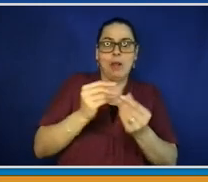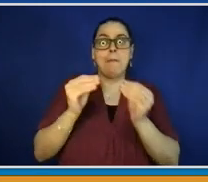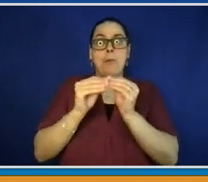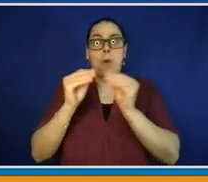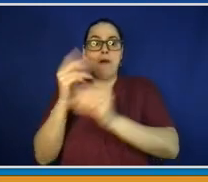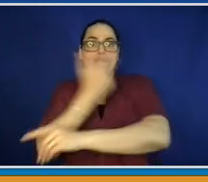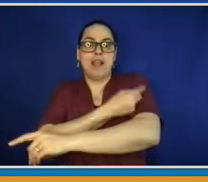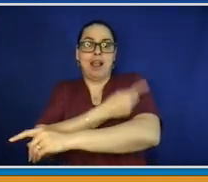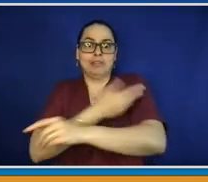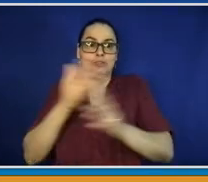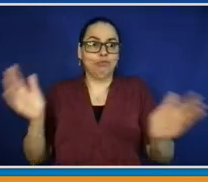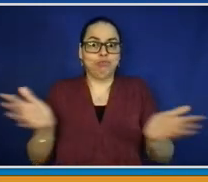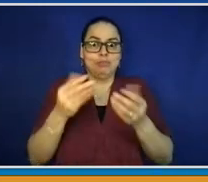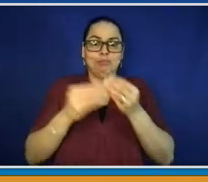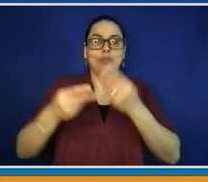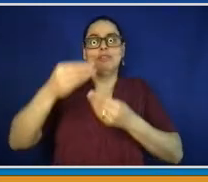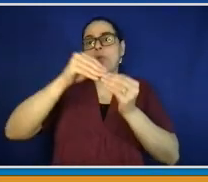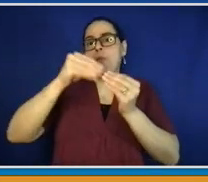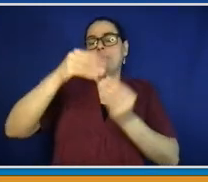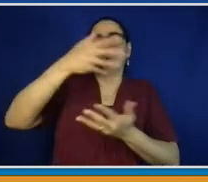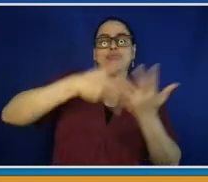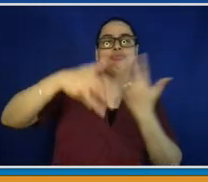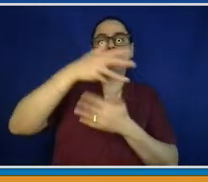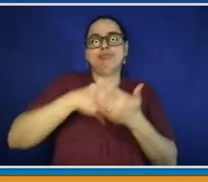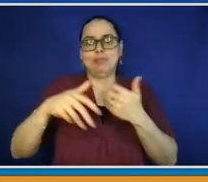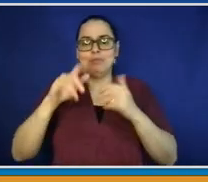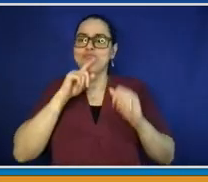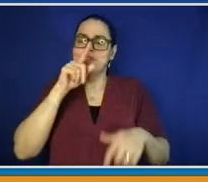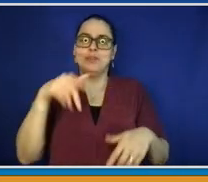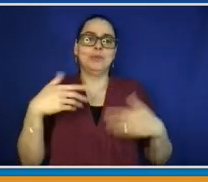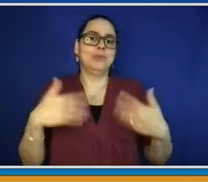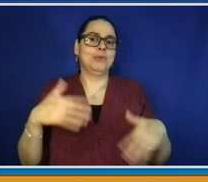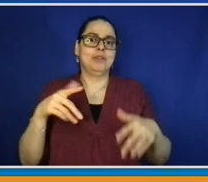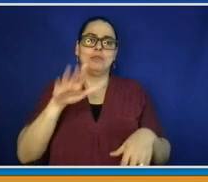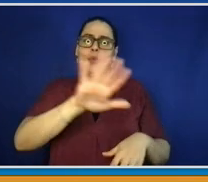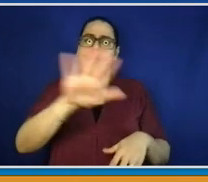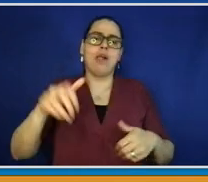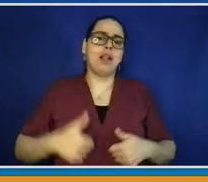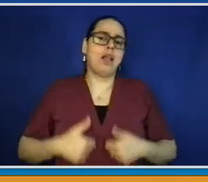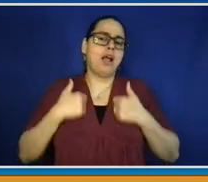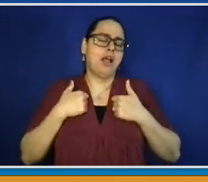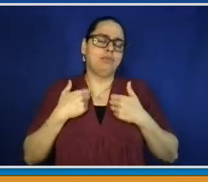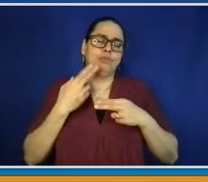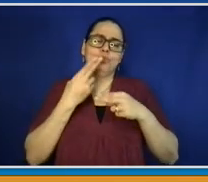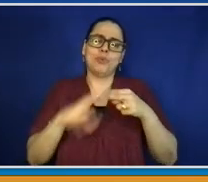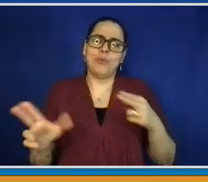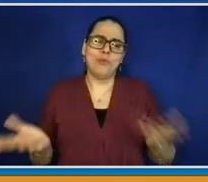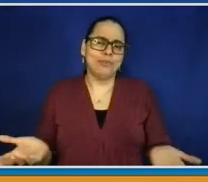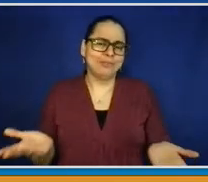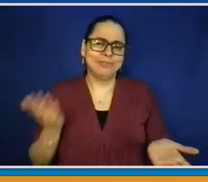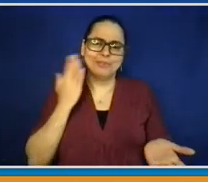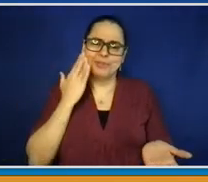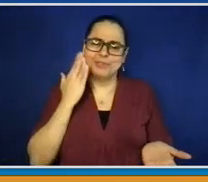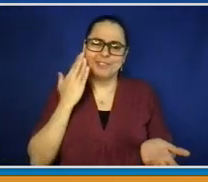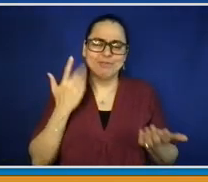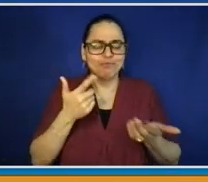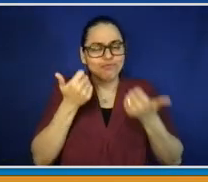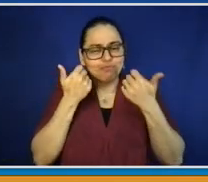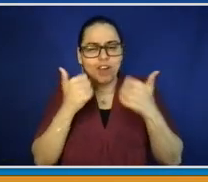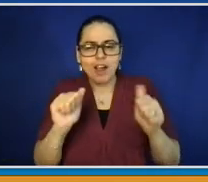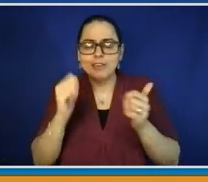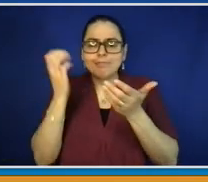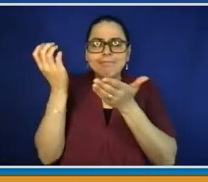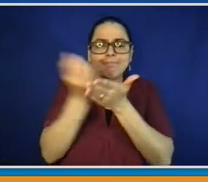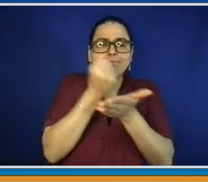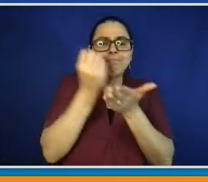a very limited time on this planet. Each of us knows not how long we have. Let us try to make this day and the next day the best days that we can.